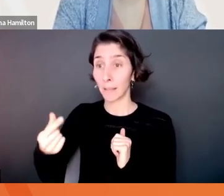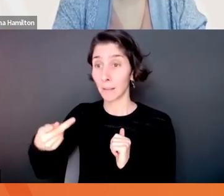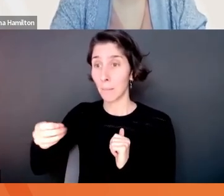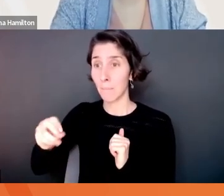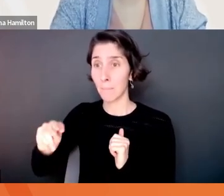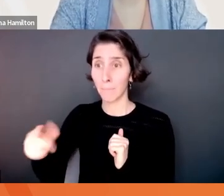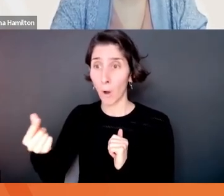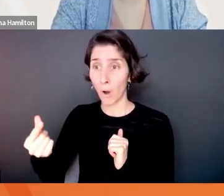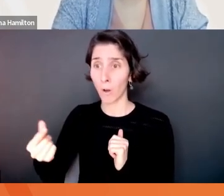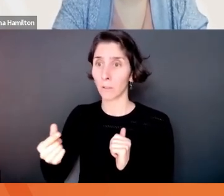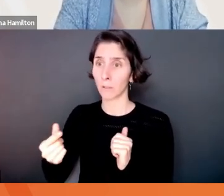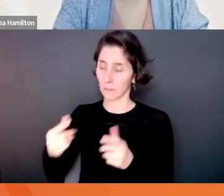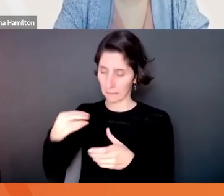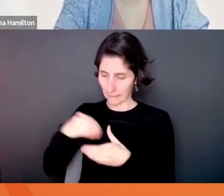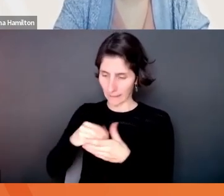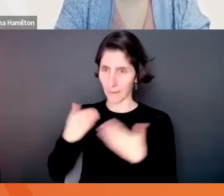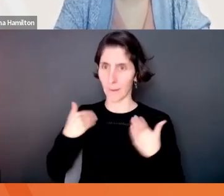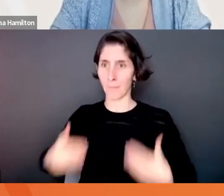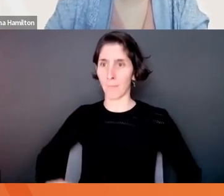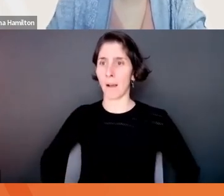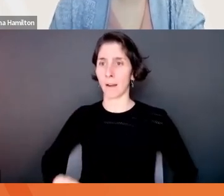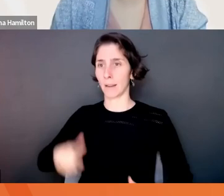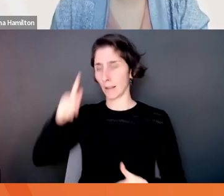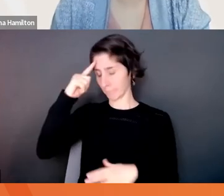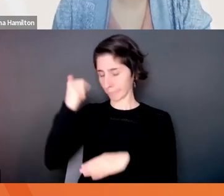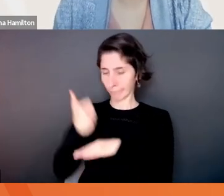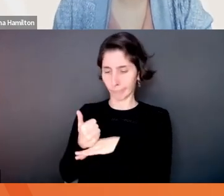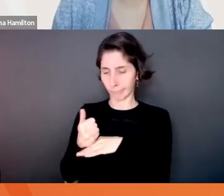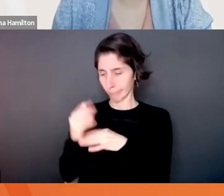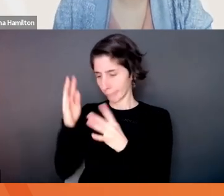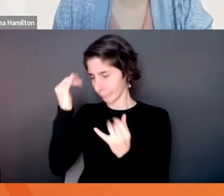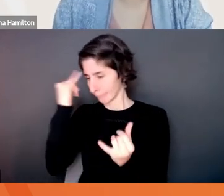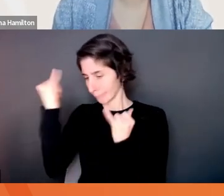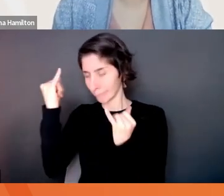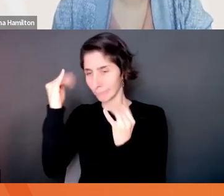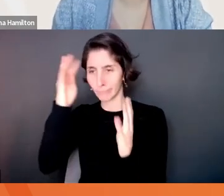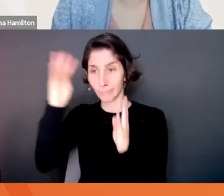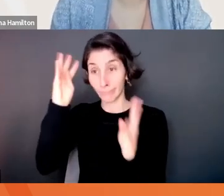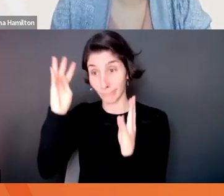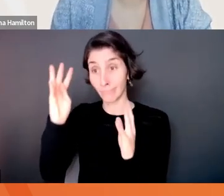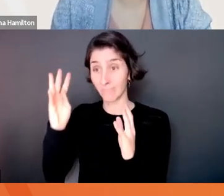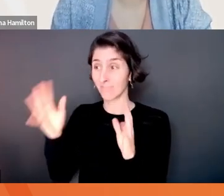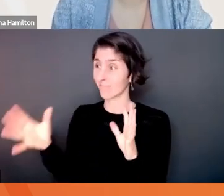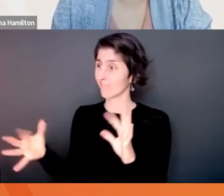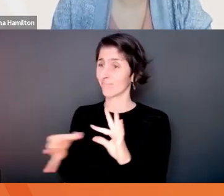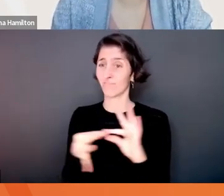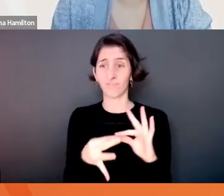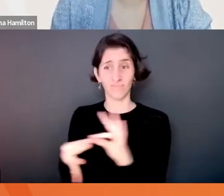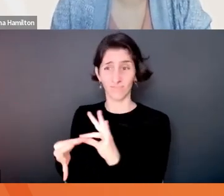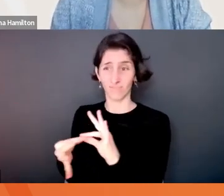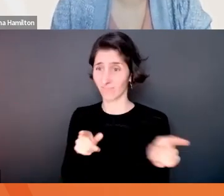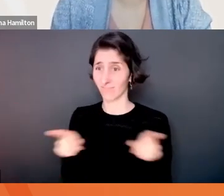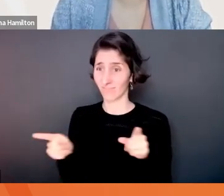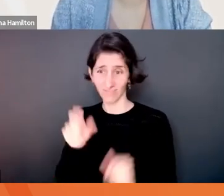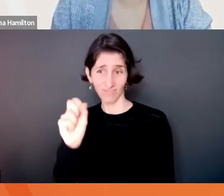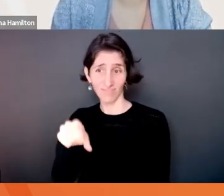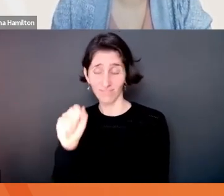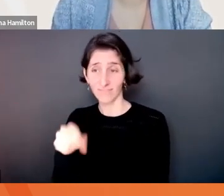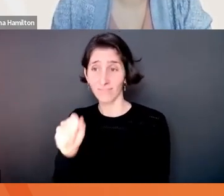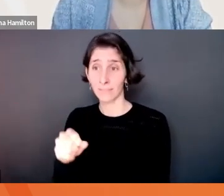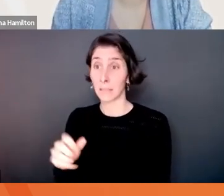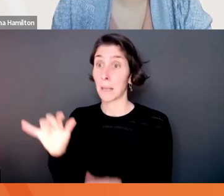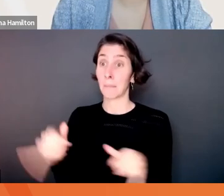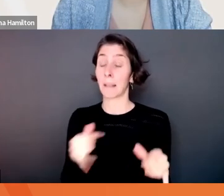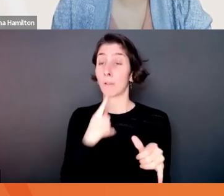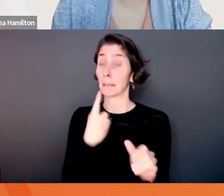it actually puts you in the right mental mindset. So I think innovation and play have a lot to do with each other. And I think play is a really